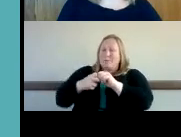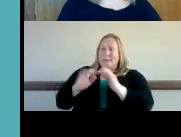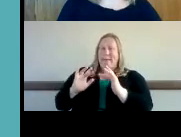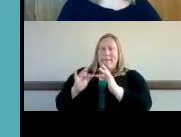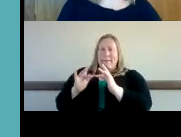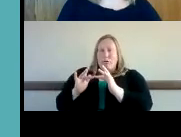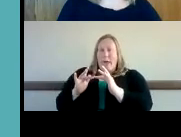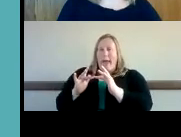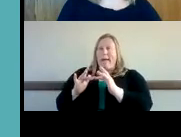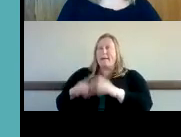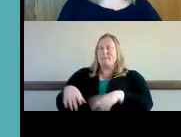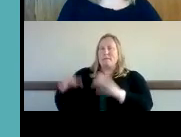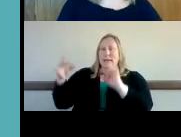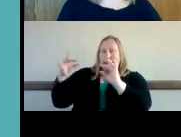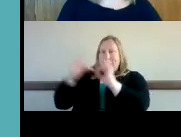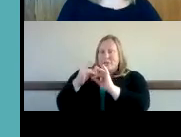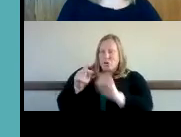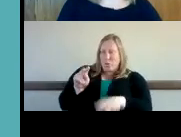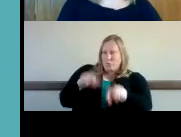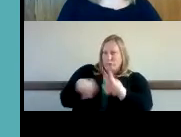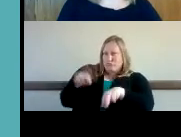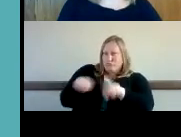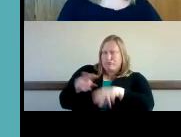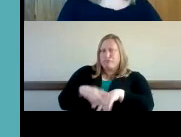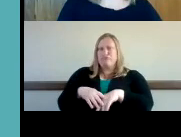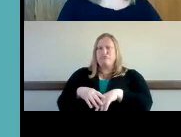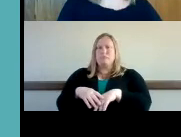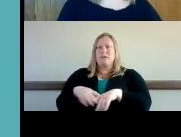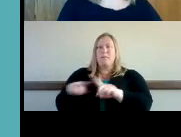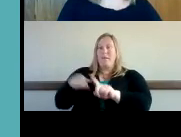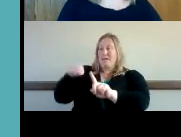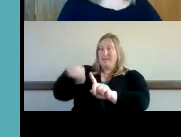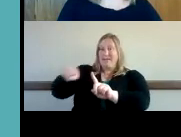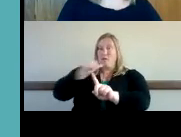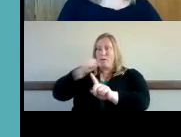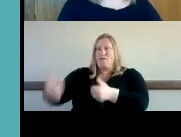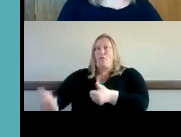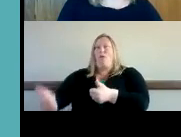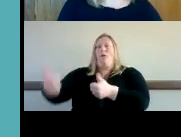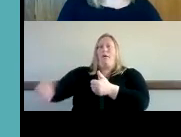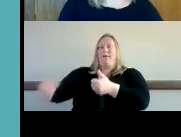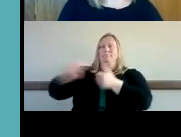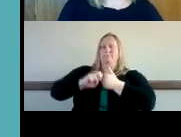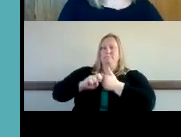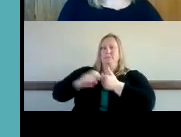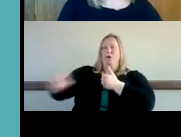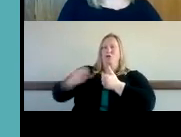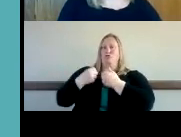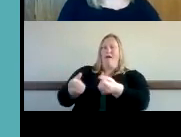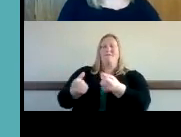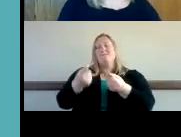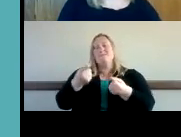that sort of thing and it removes the need for transportation since this program is statewide